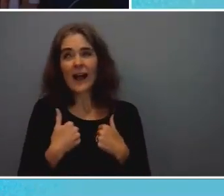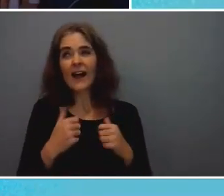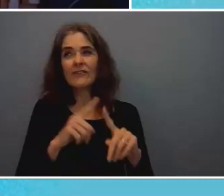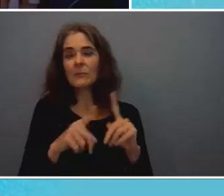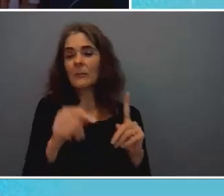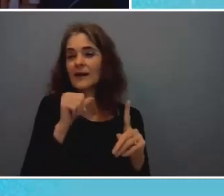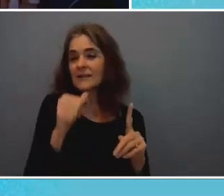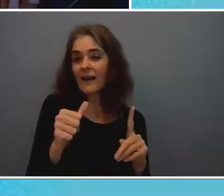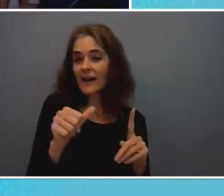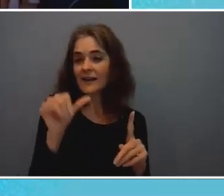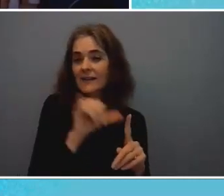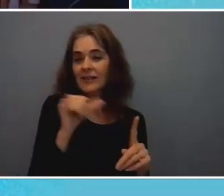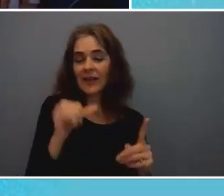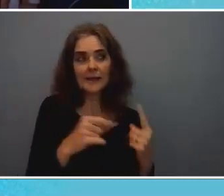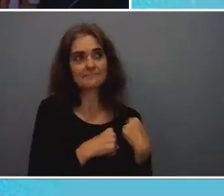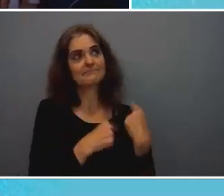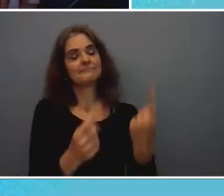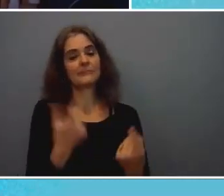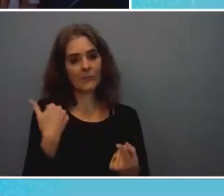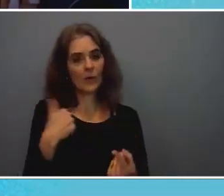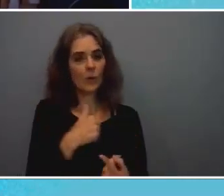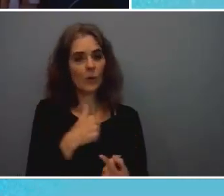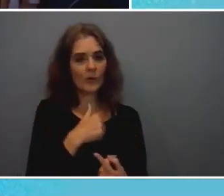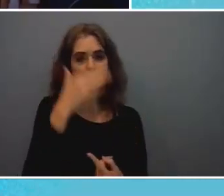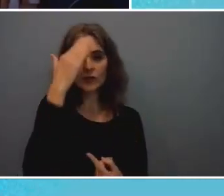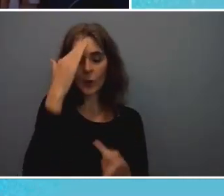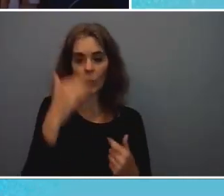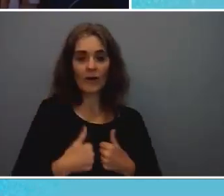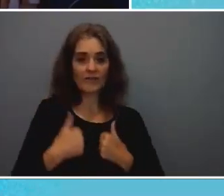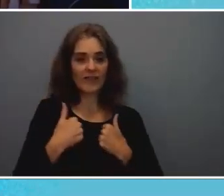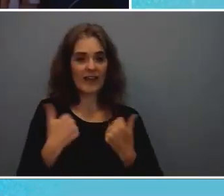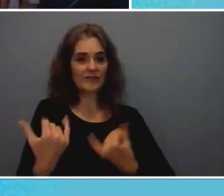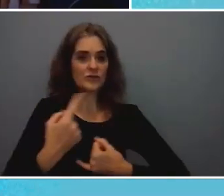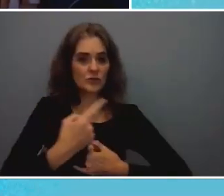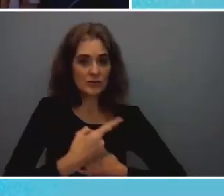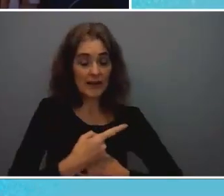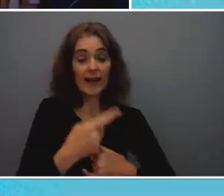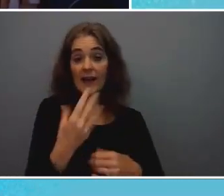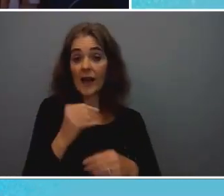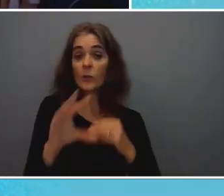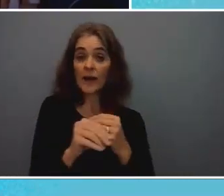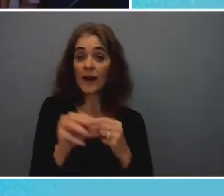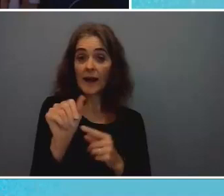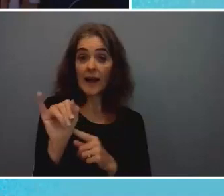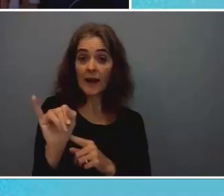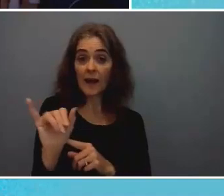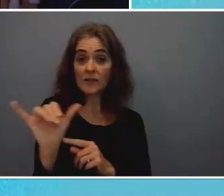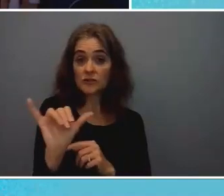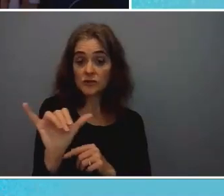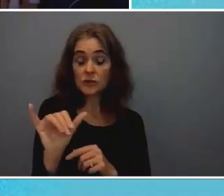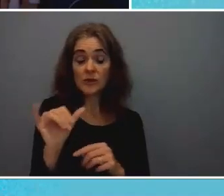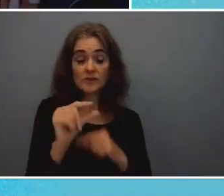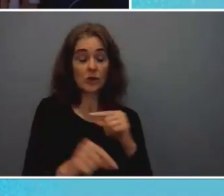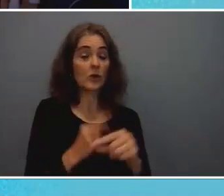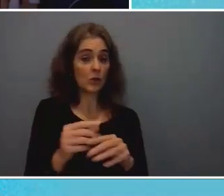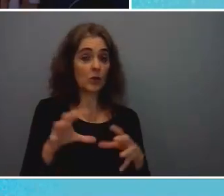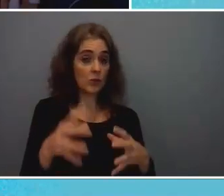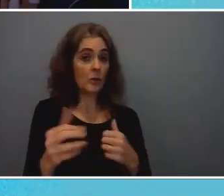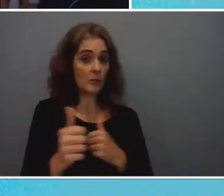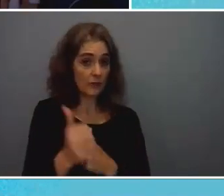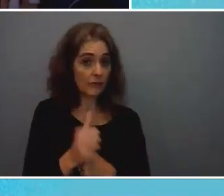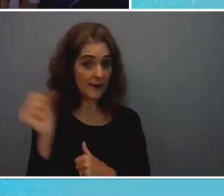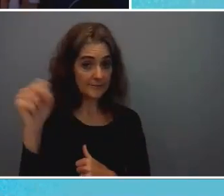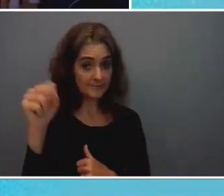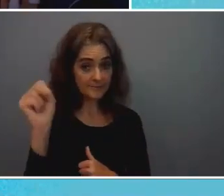way uh that that uh we know of it and i would add ai as one of those global threats uh also